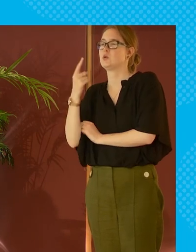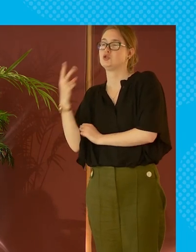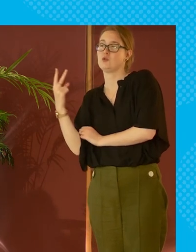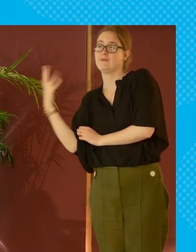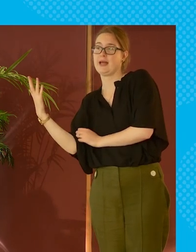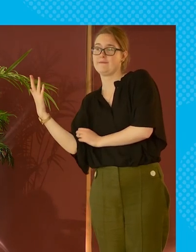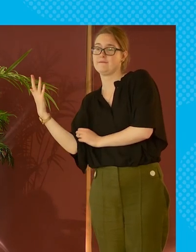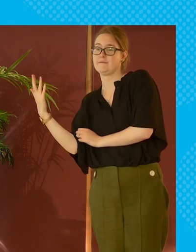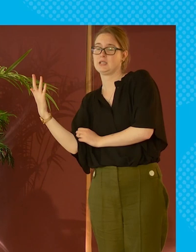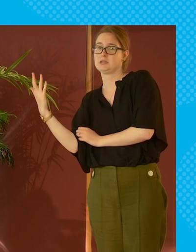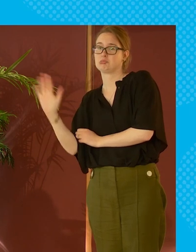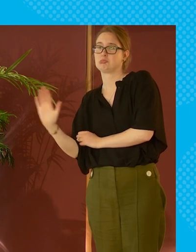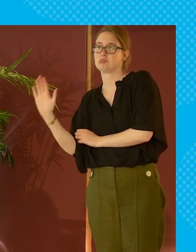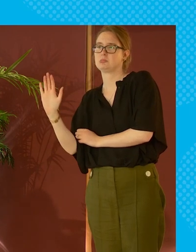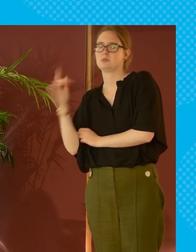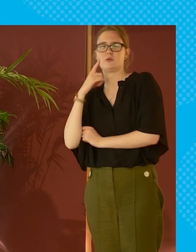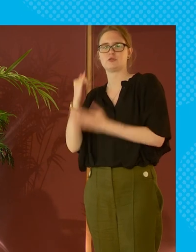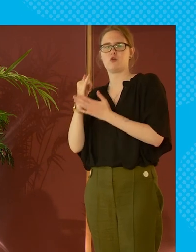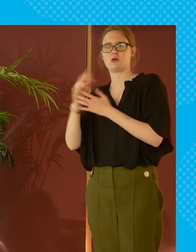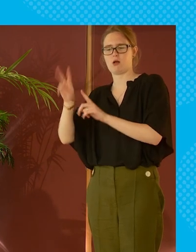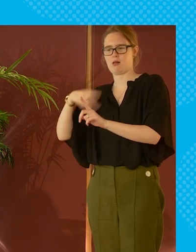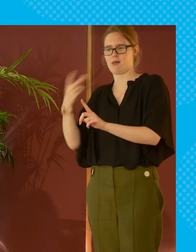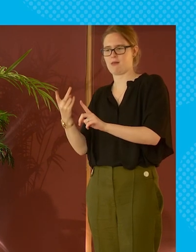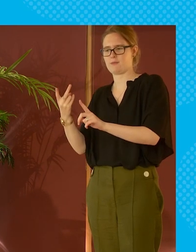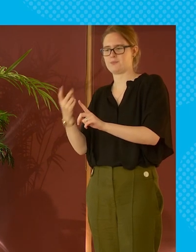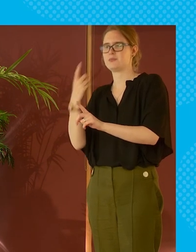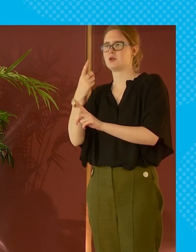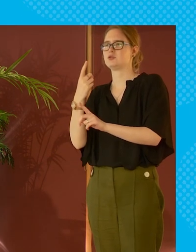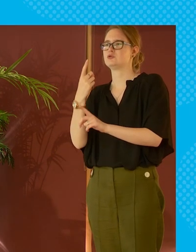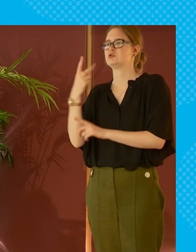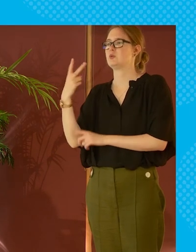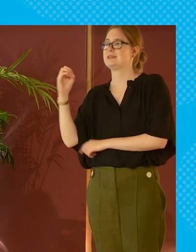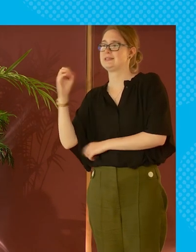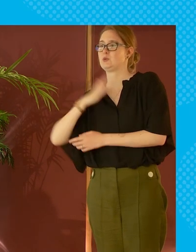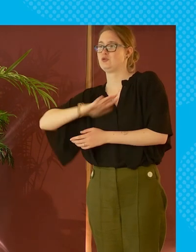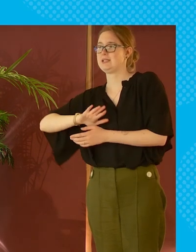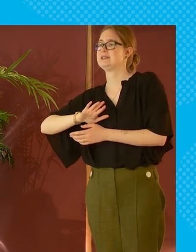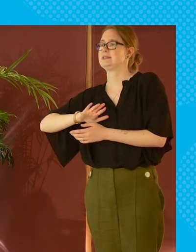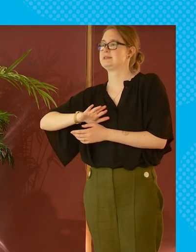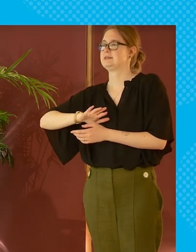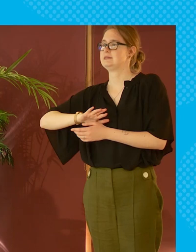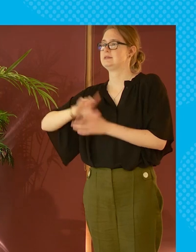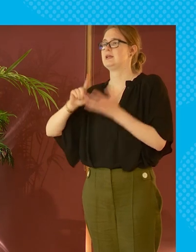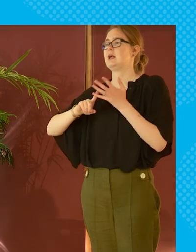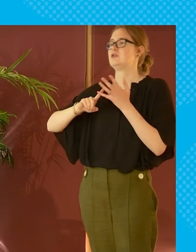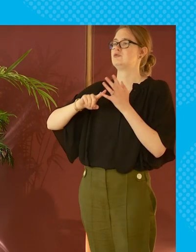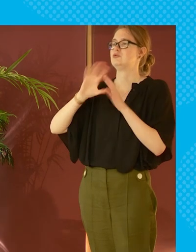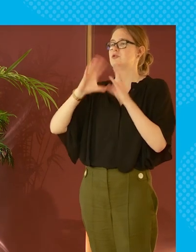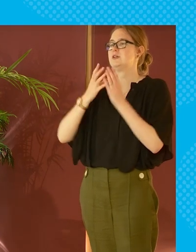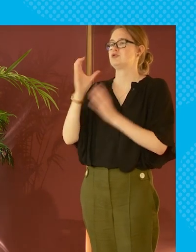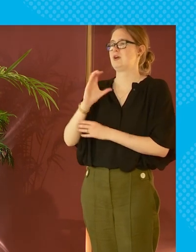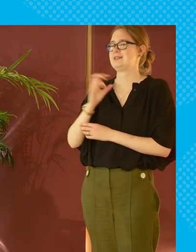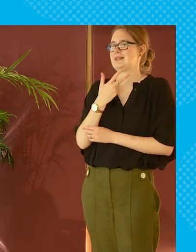year is what 125 it's so no i've got it the wrong way around it's 120 is what you need for essentials and universal